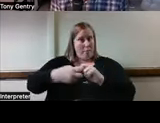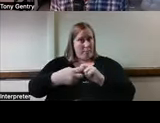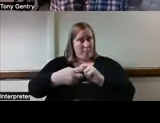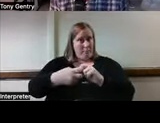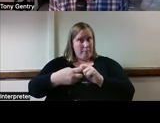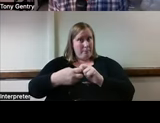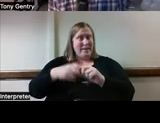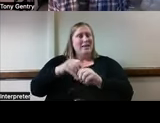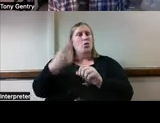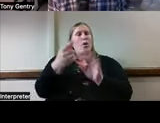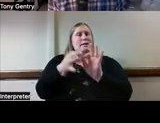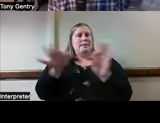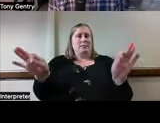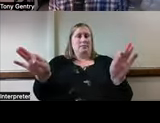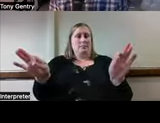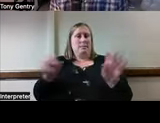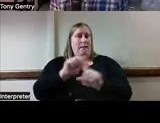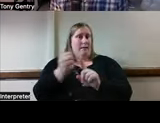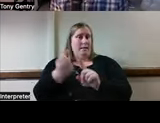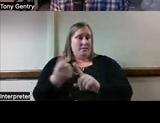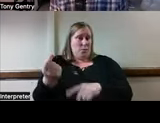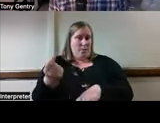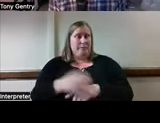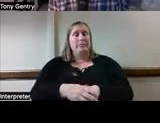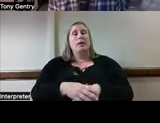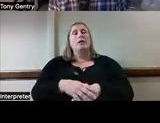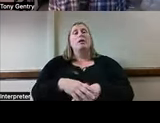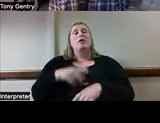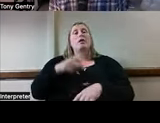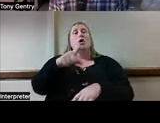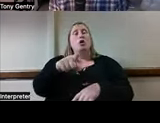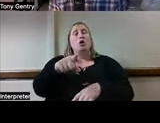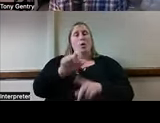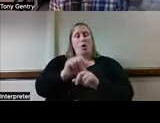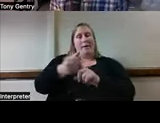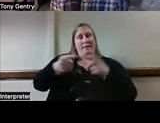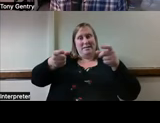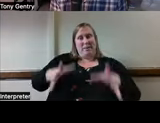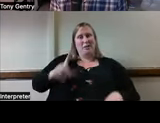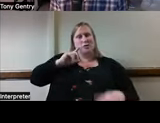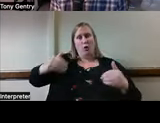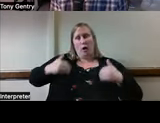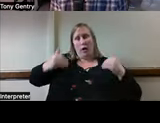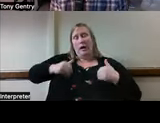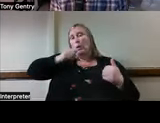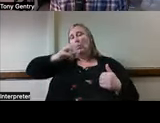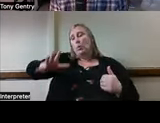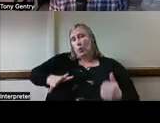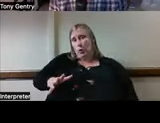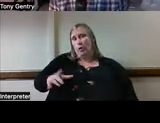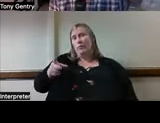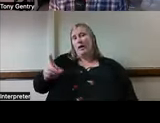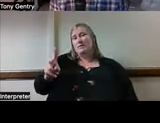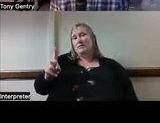sentence? Here's the case you are acting as a case manager for a young woman who has a vestibular